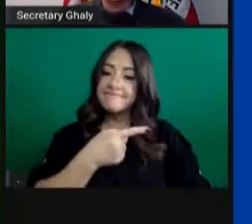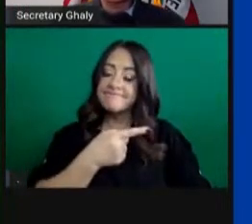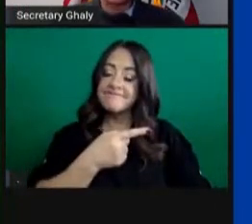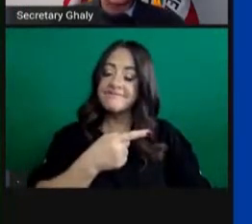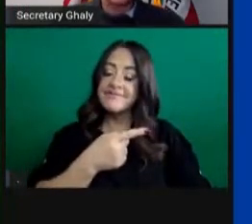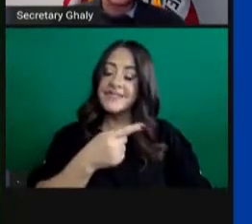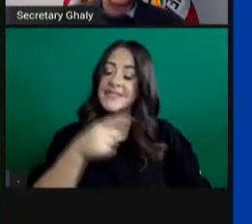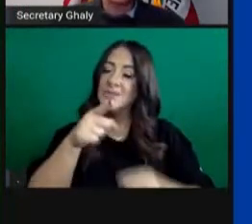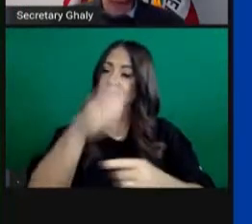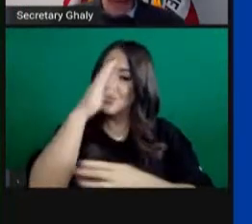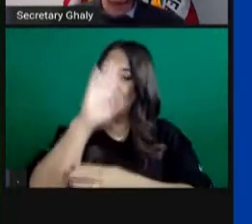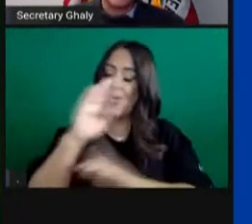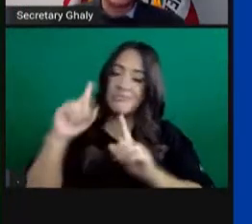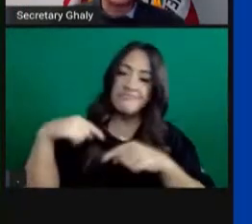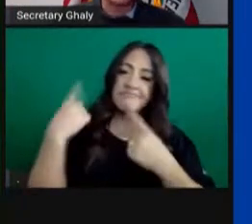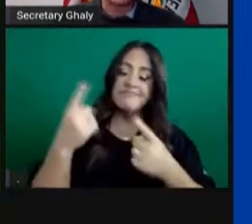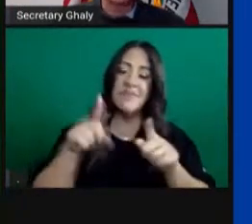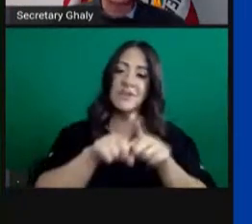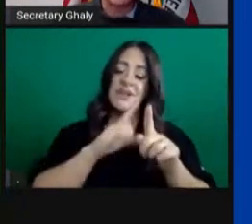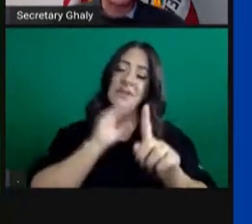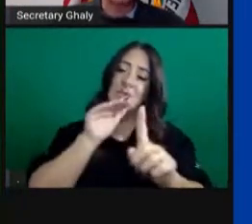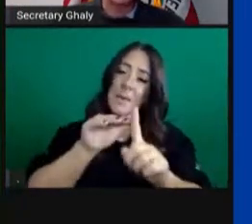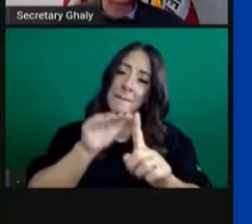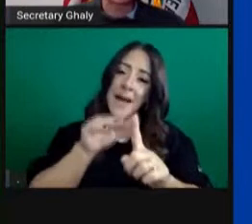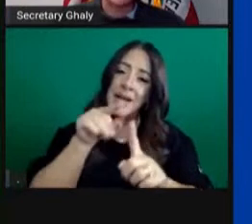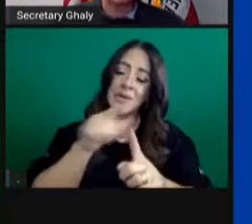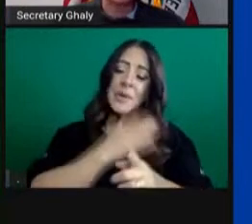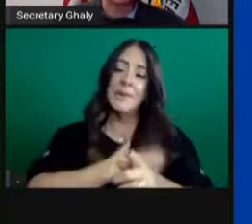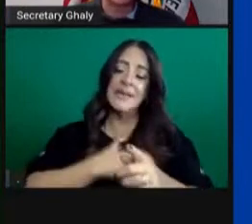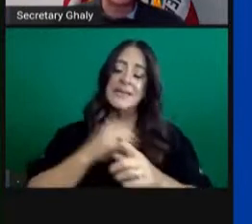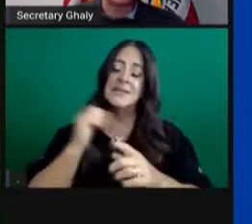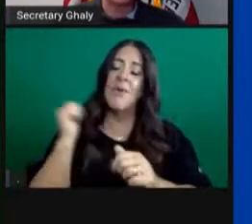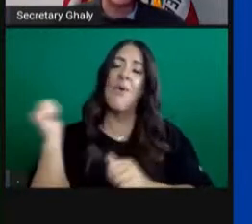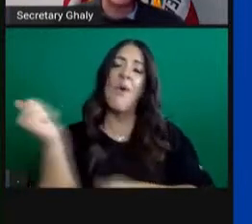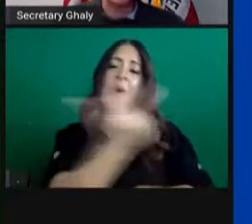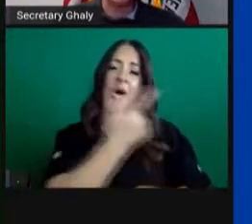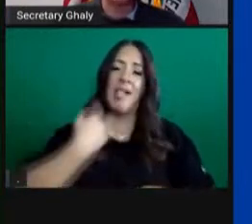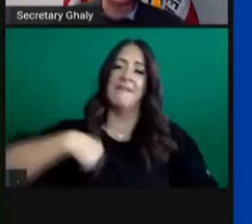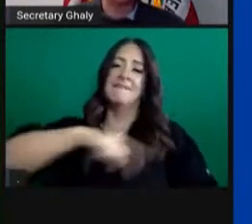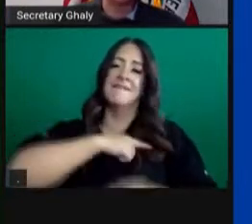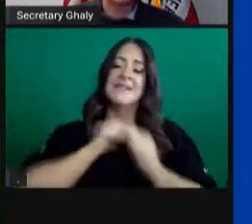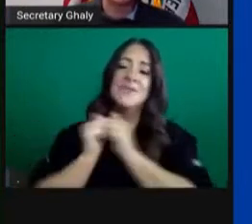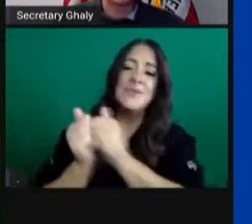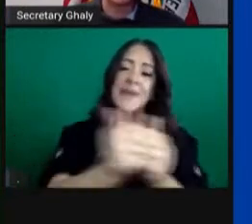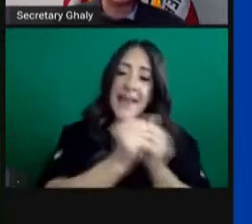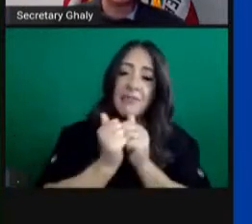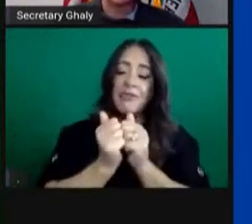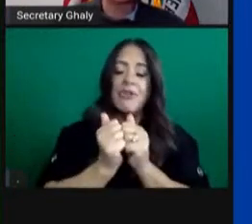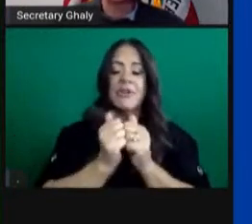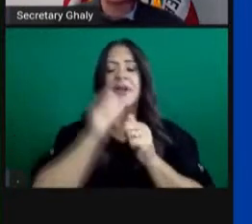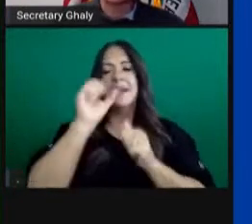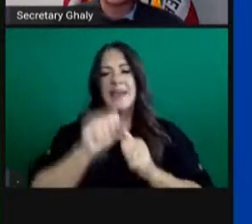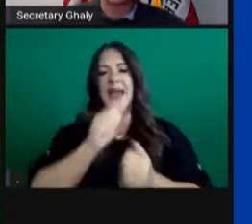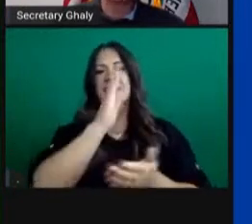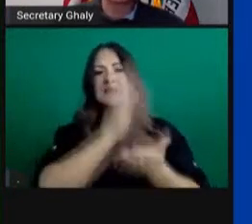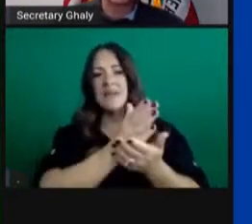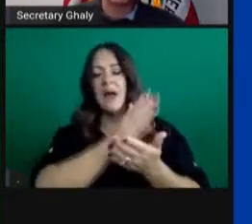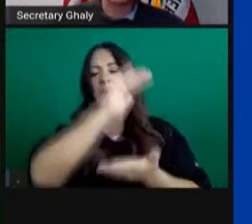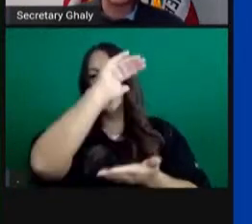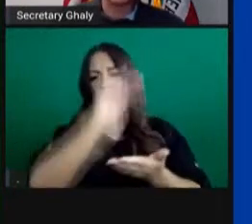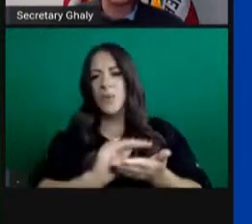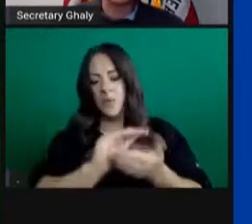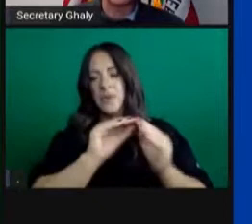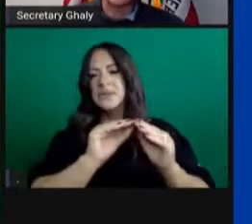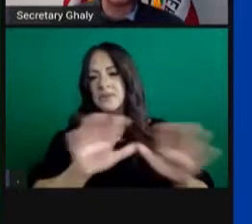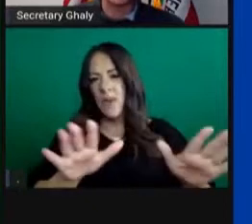So as always, it's a reminder that together we can stop this surge. We didn't spend as much time